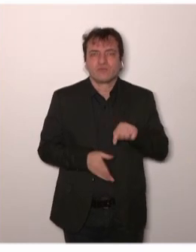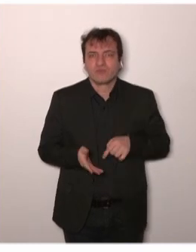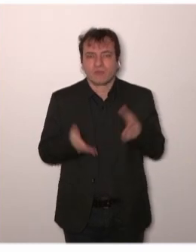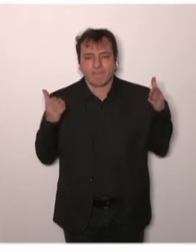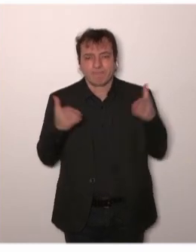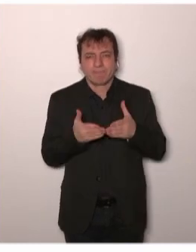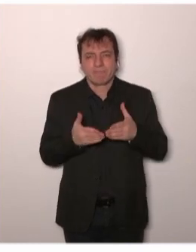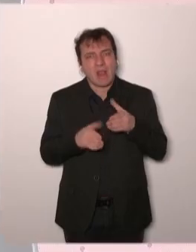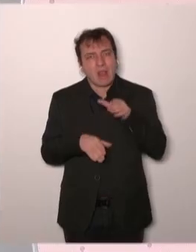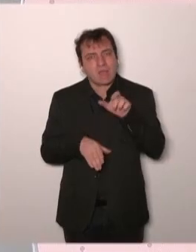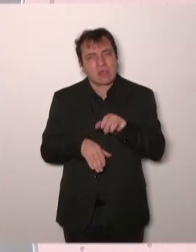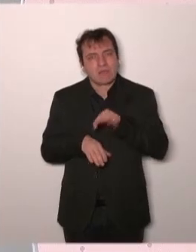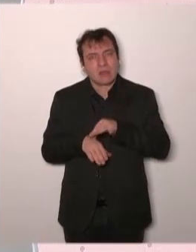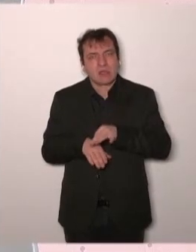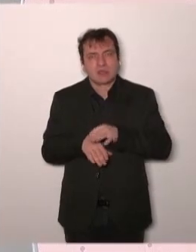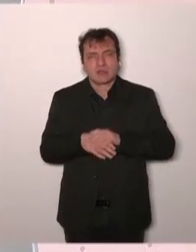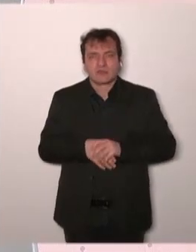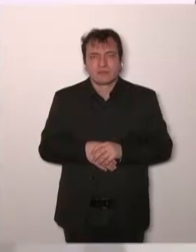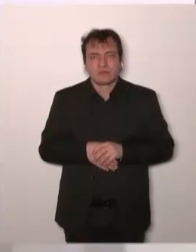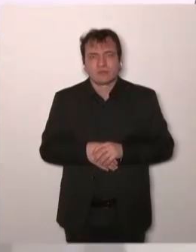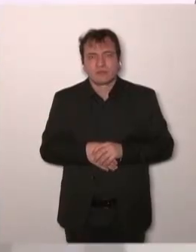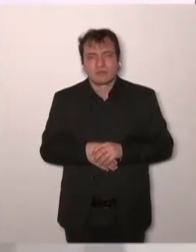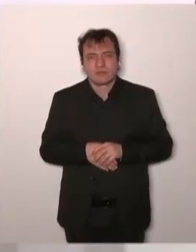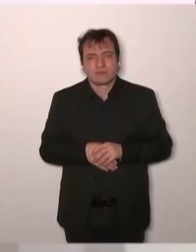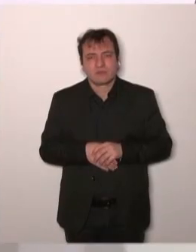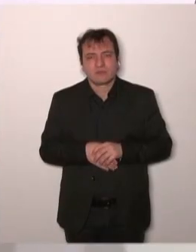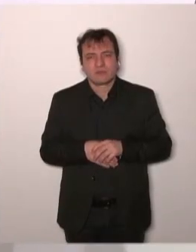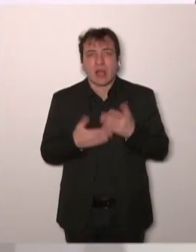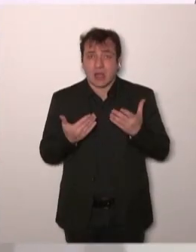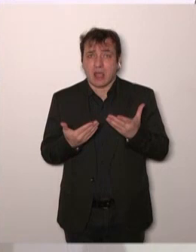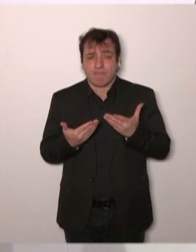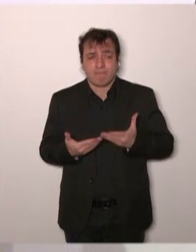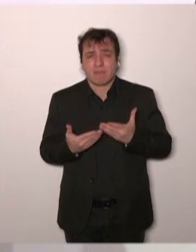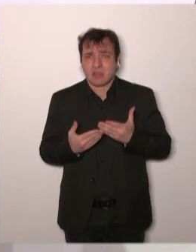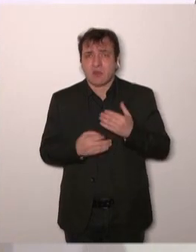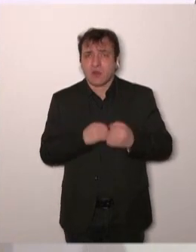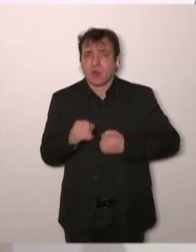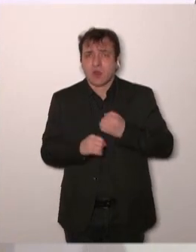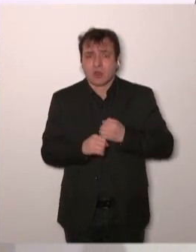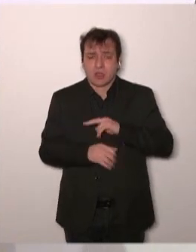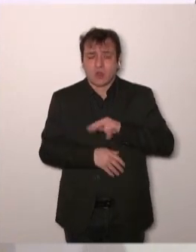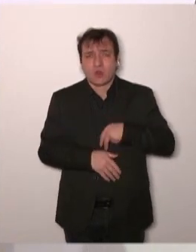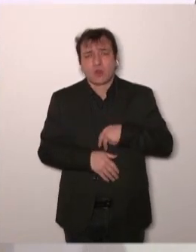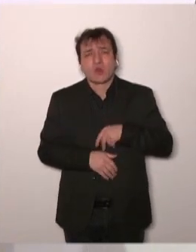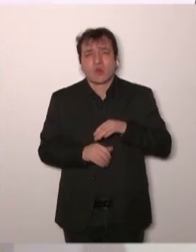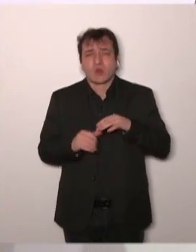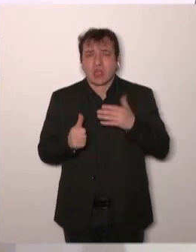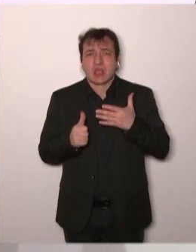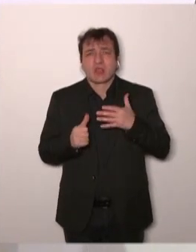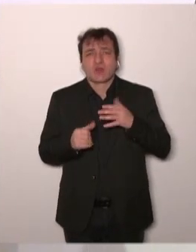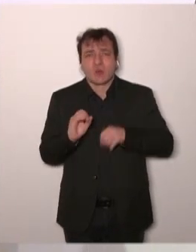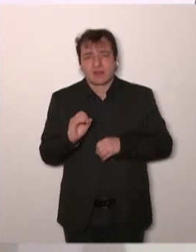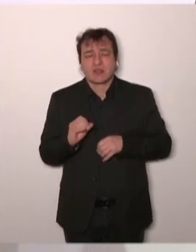years, patient is the center, of course, that's what we are doing, it's typically an agenda of investigator-initiated trial,